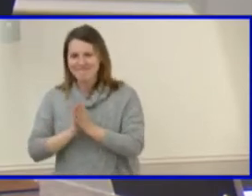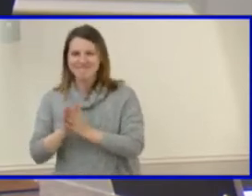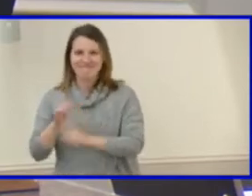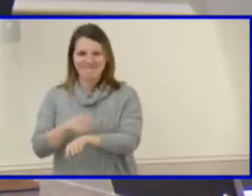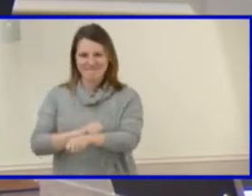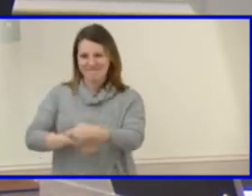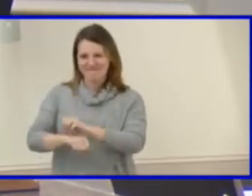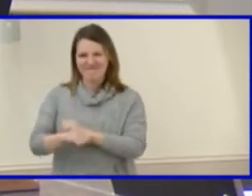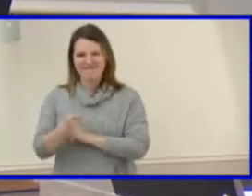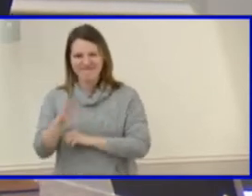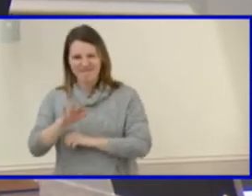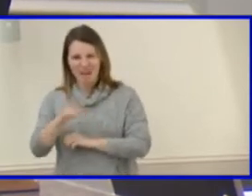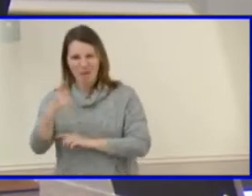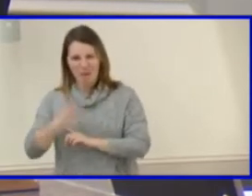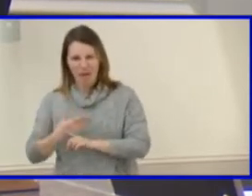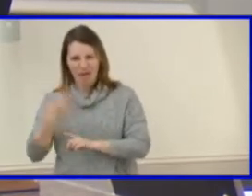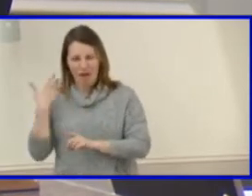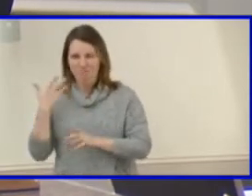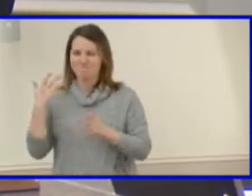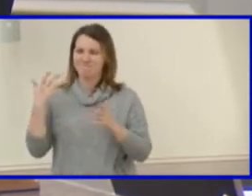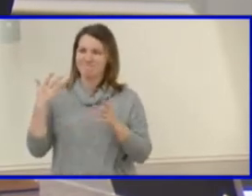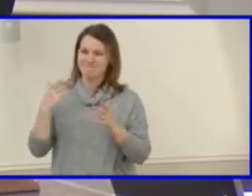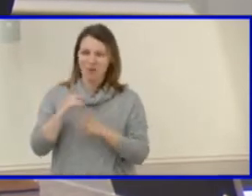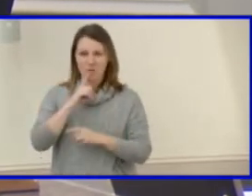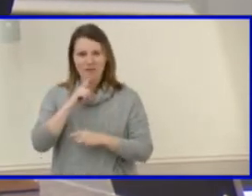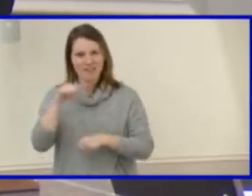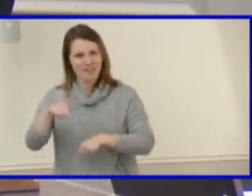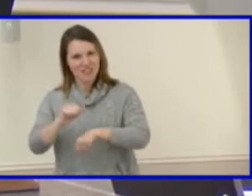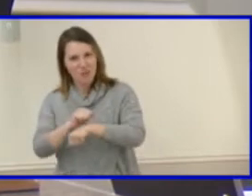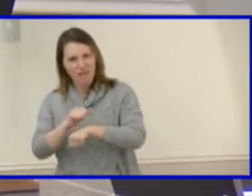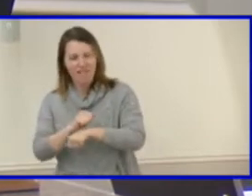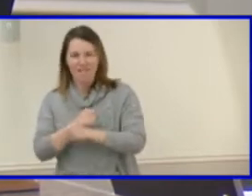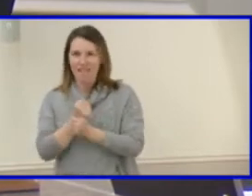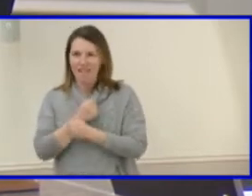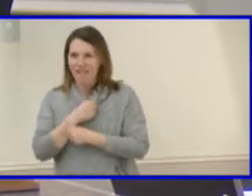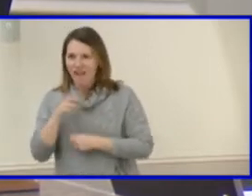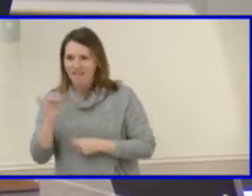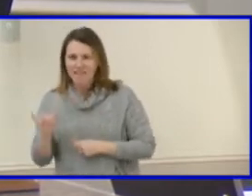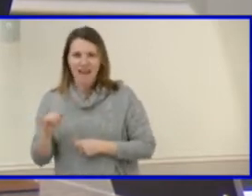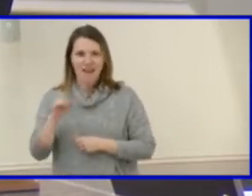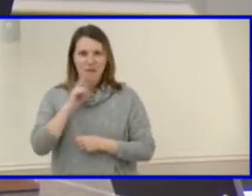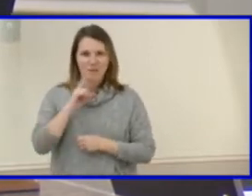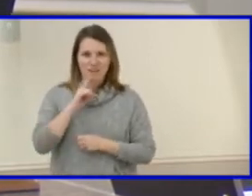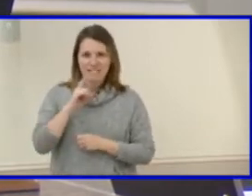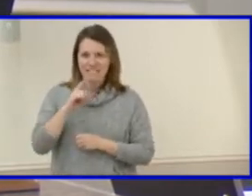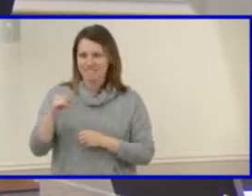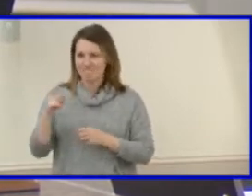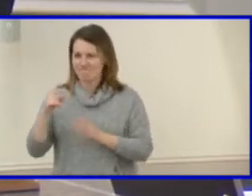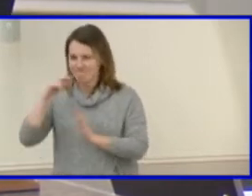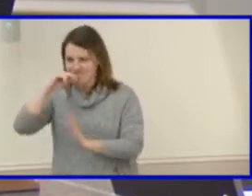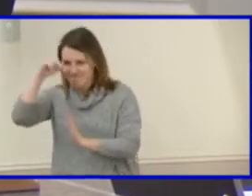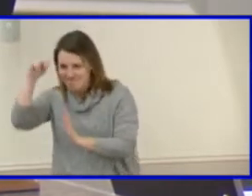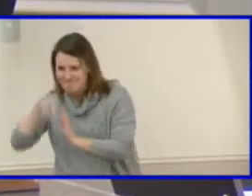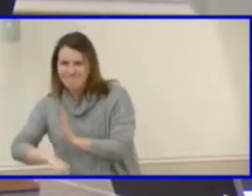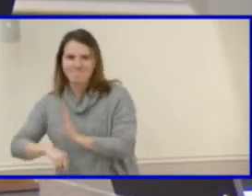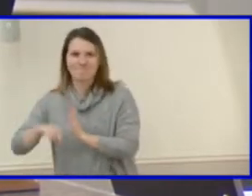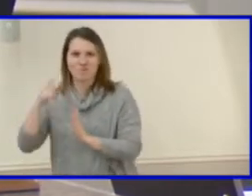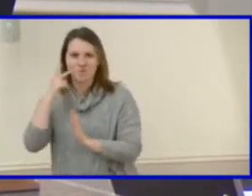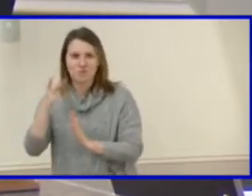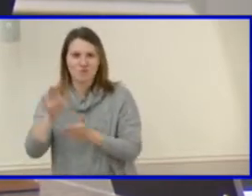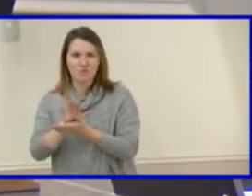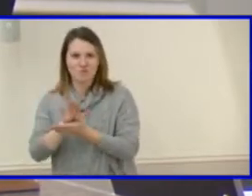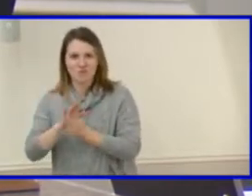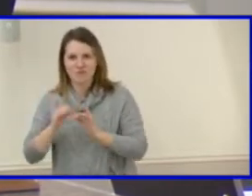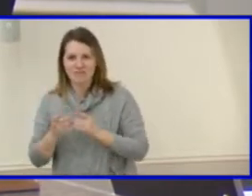work and, you know, work that we really truly love digging into things with the school system. I wholeheartedly support these